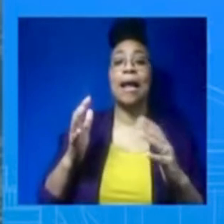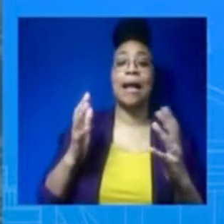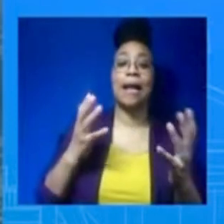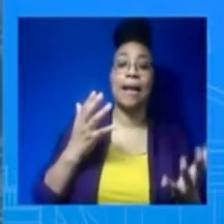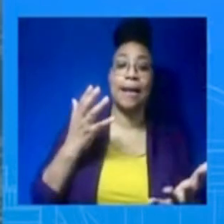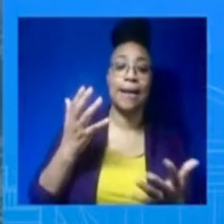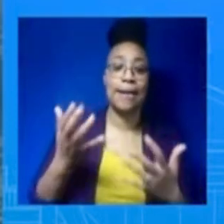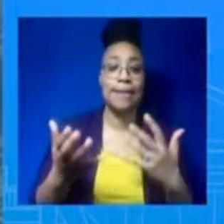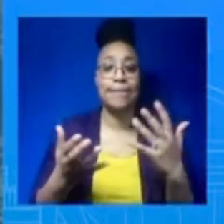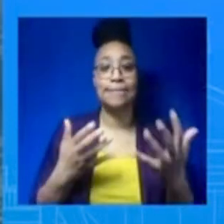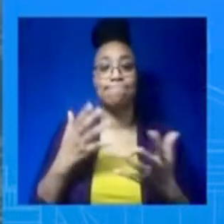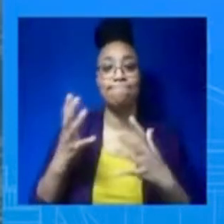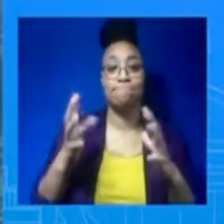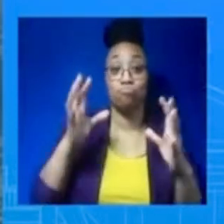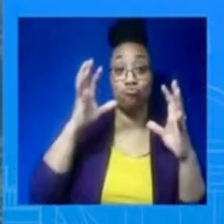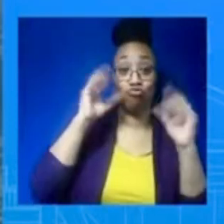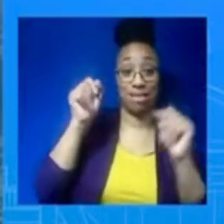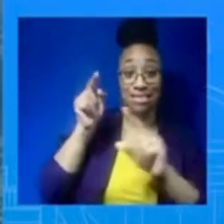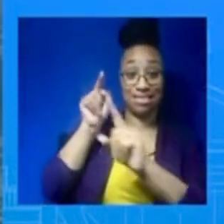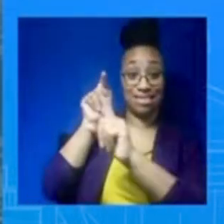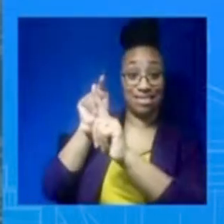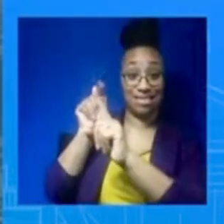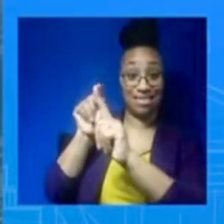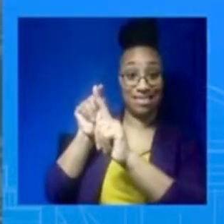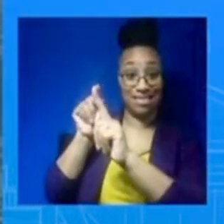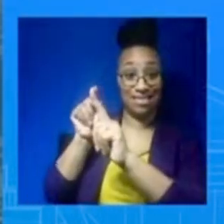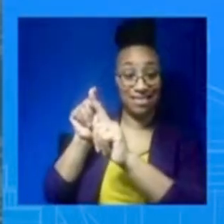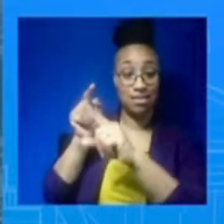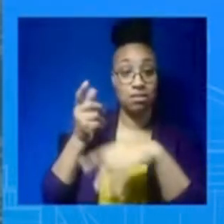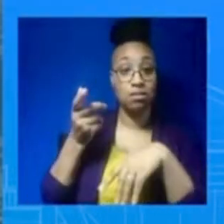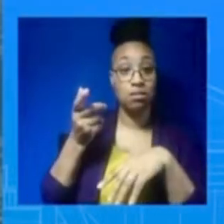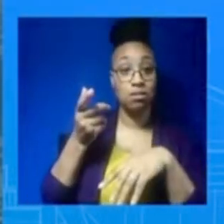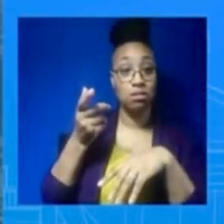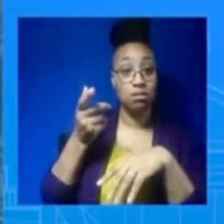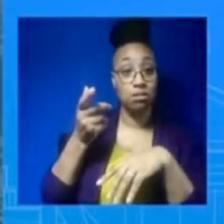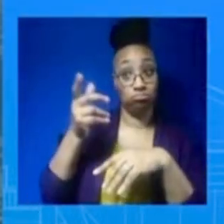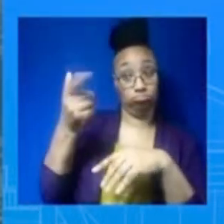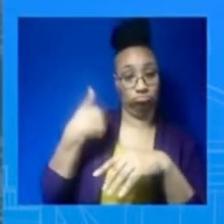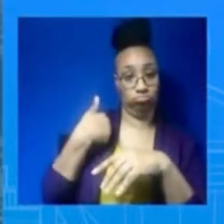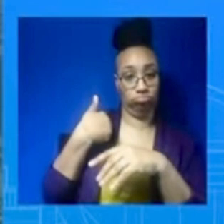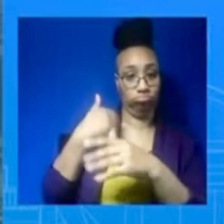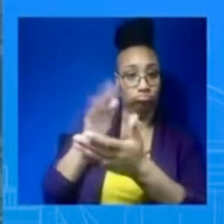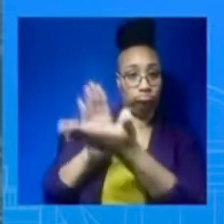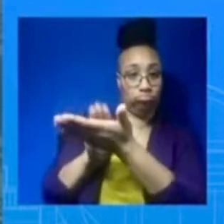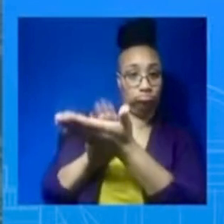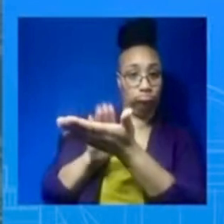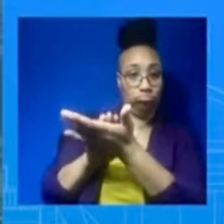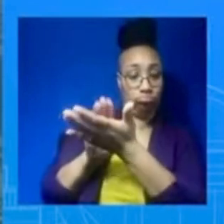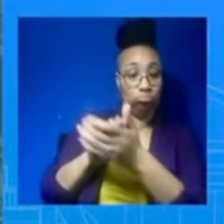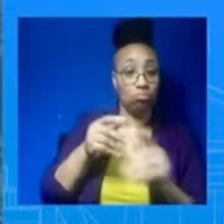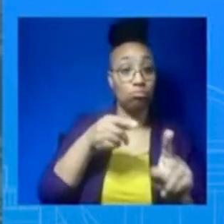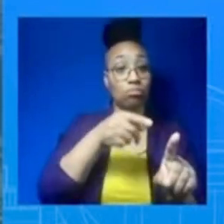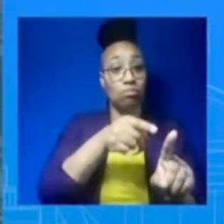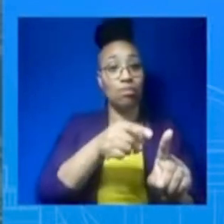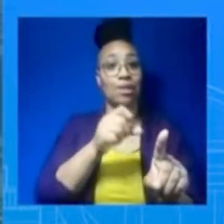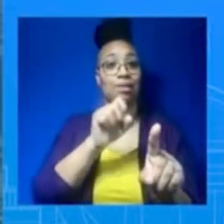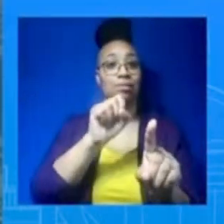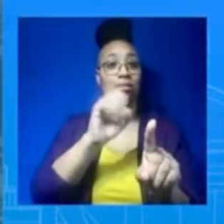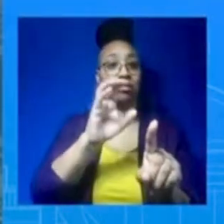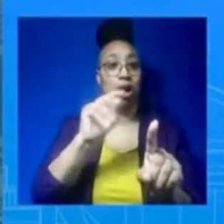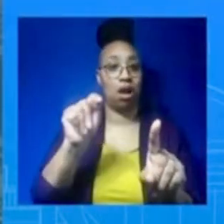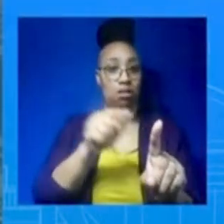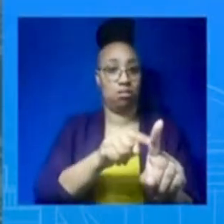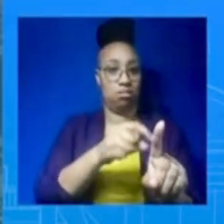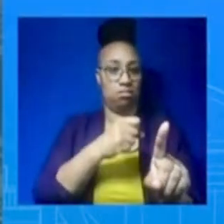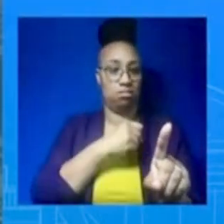-State of the Union red wave, as we have seen from Republicans, acknowledging that they are, in fact, been attempting to put Medicare and